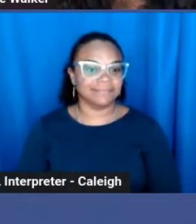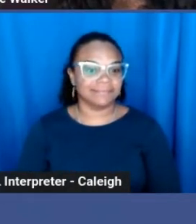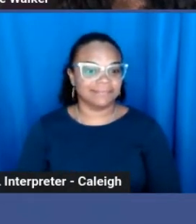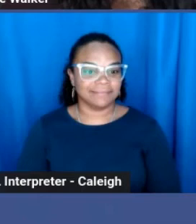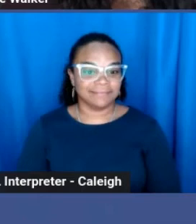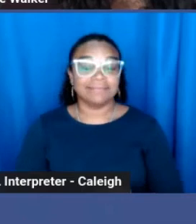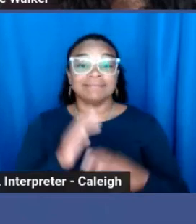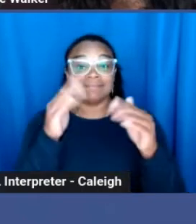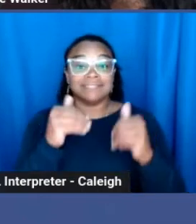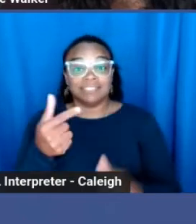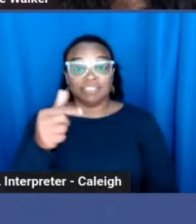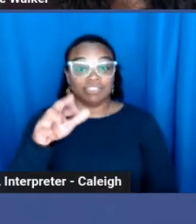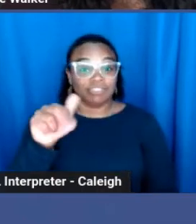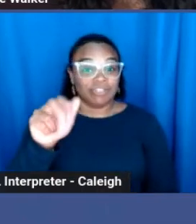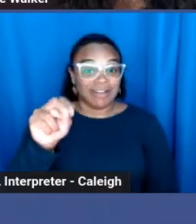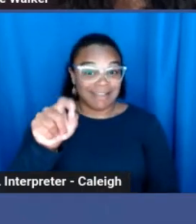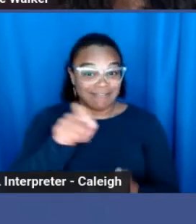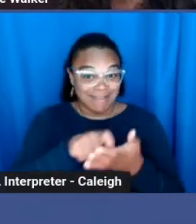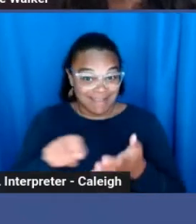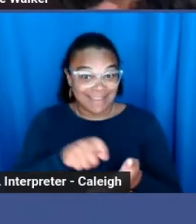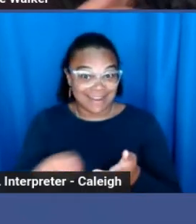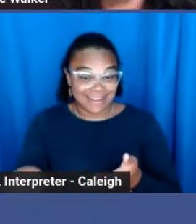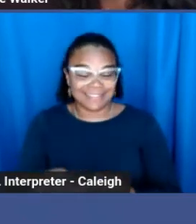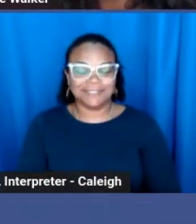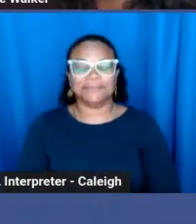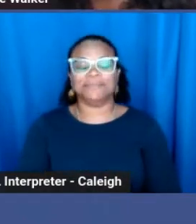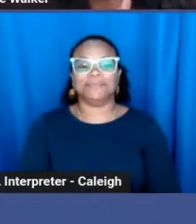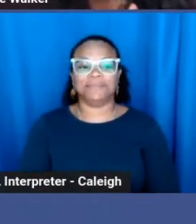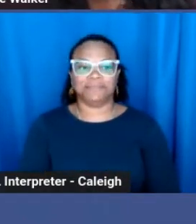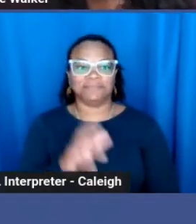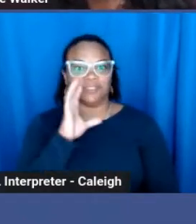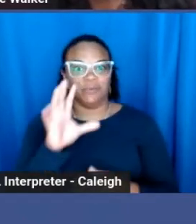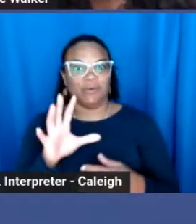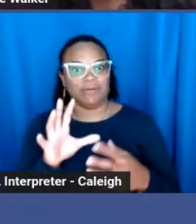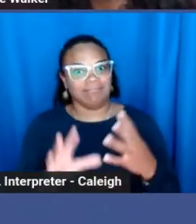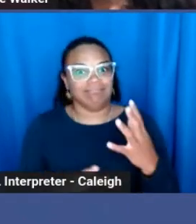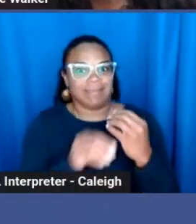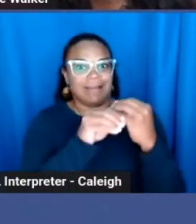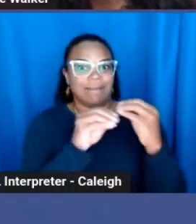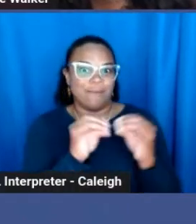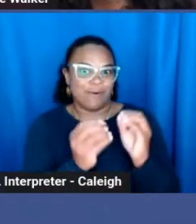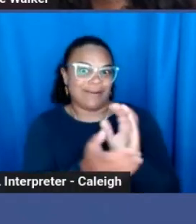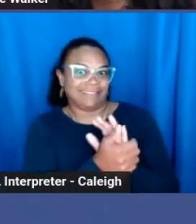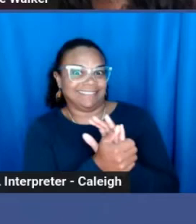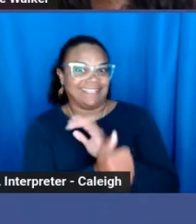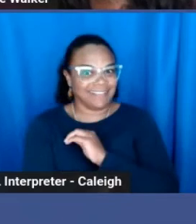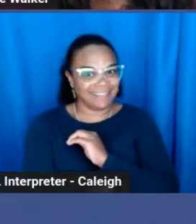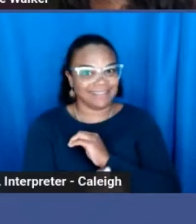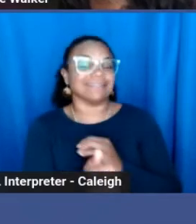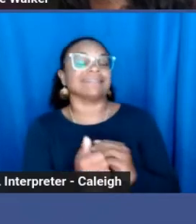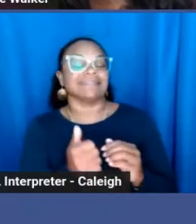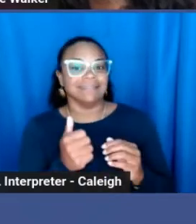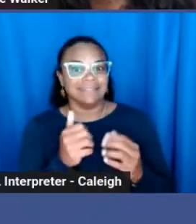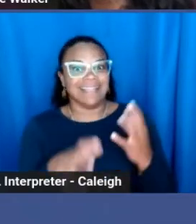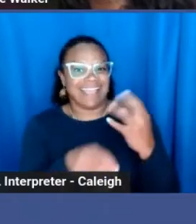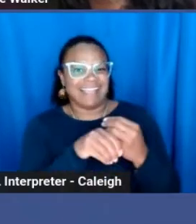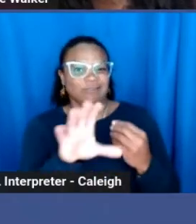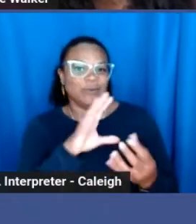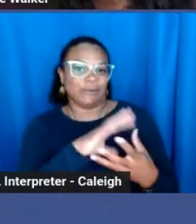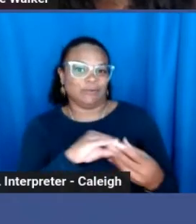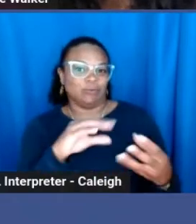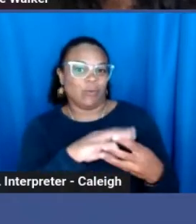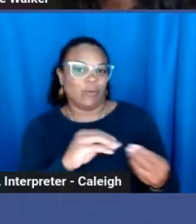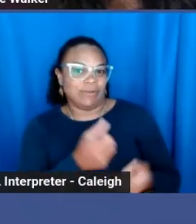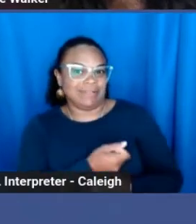Next is grant writing. So building on those skills of storytelling, reflection, we can also add in